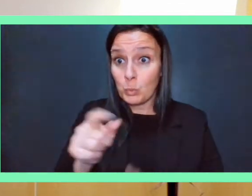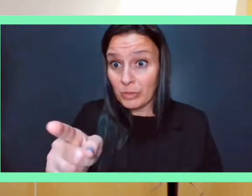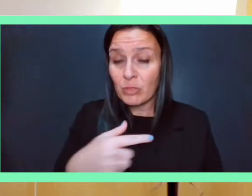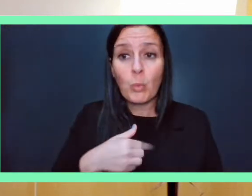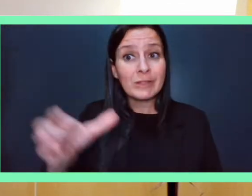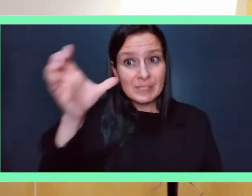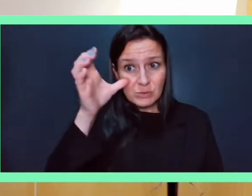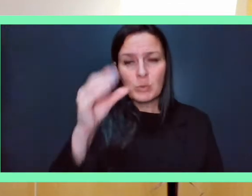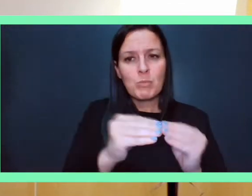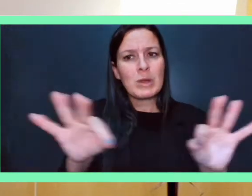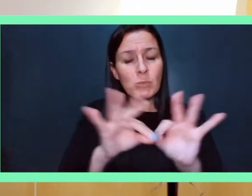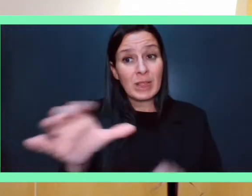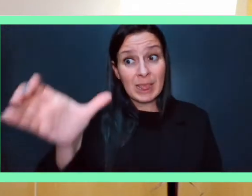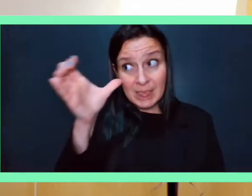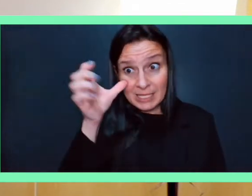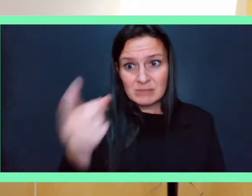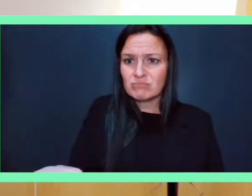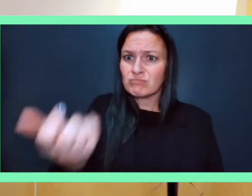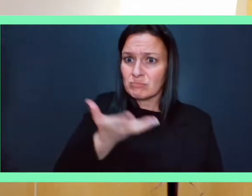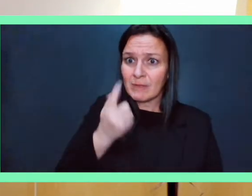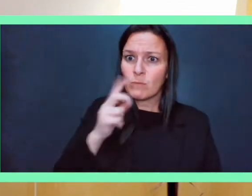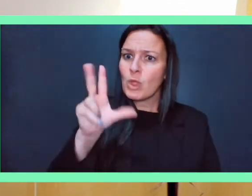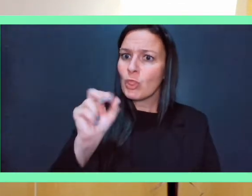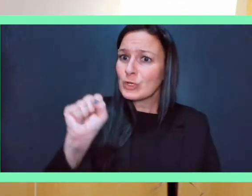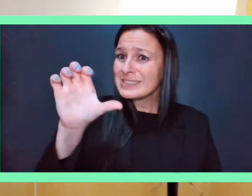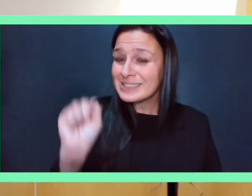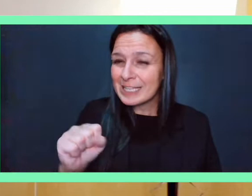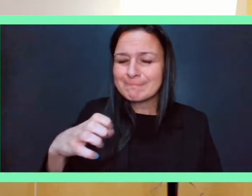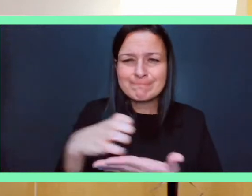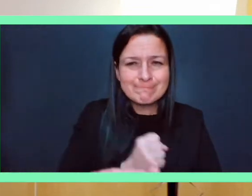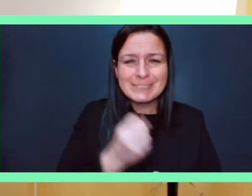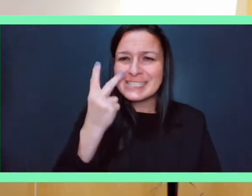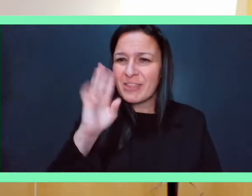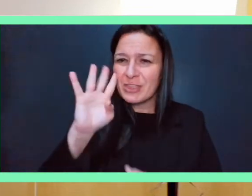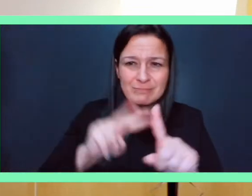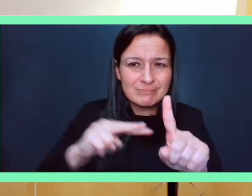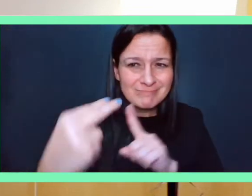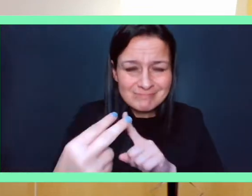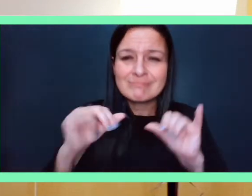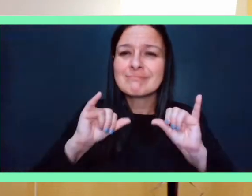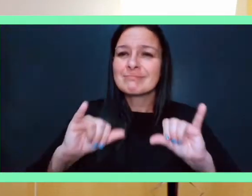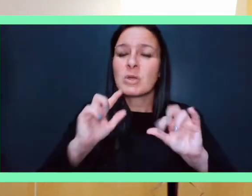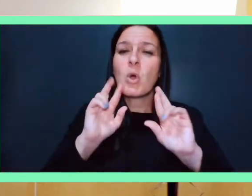listen to someone speak to me for 30 seconds to see these planted and maybe hopefully they'll come back later